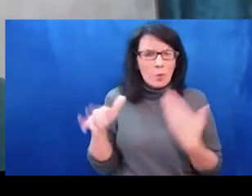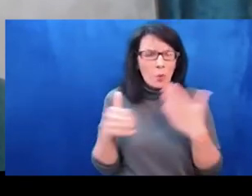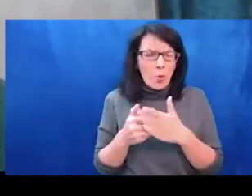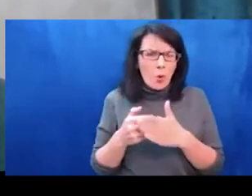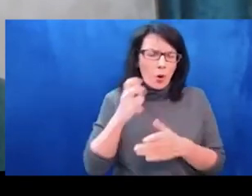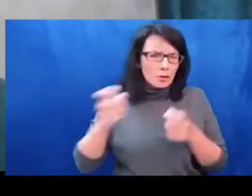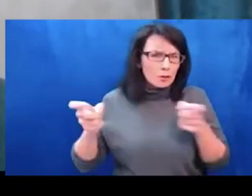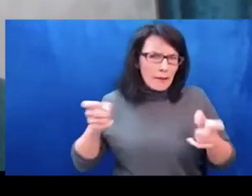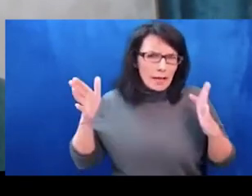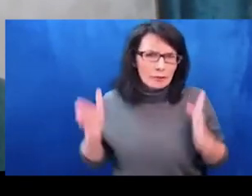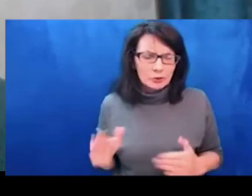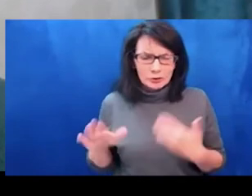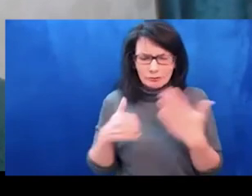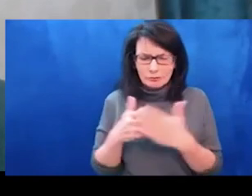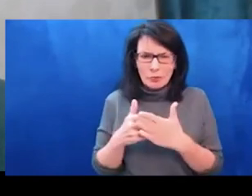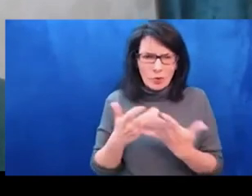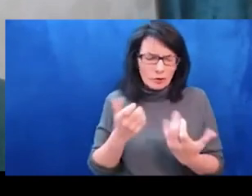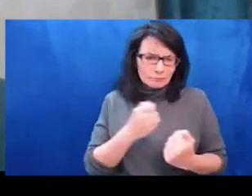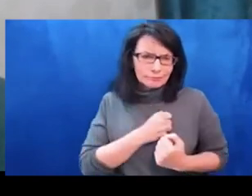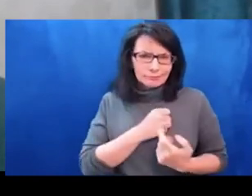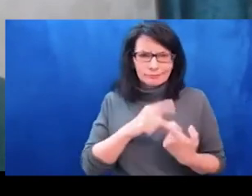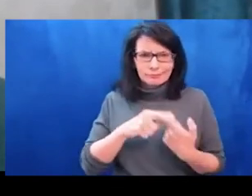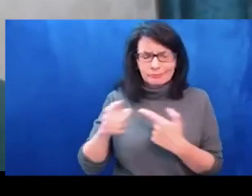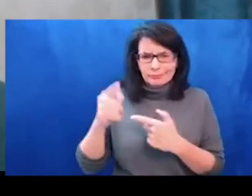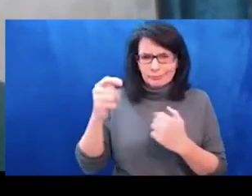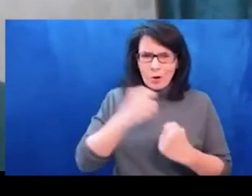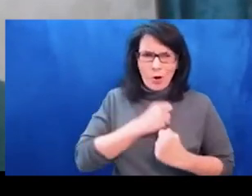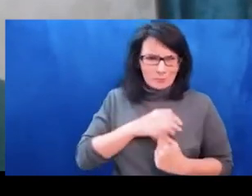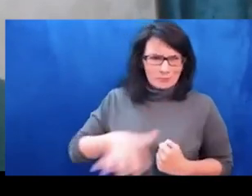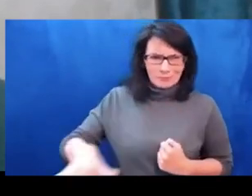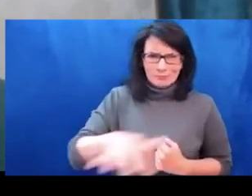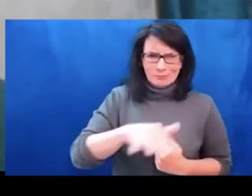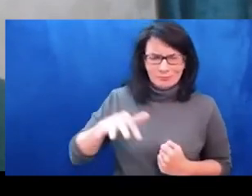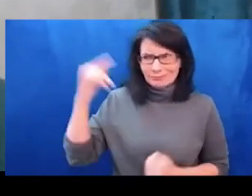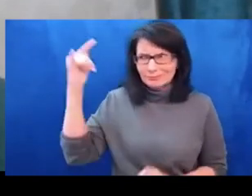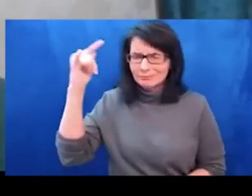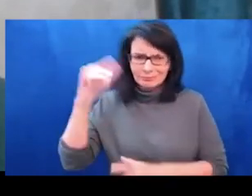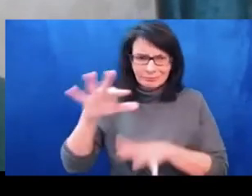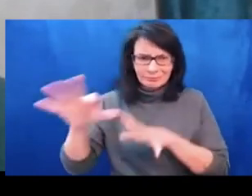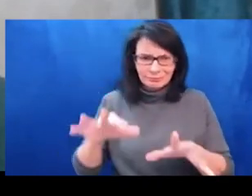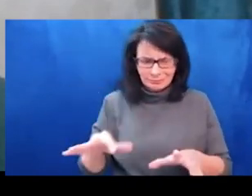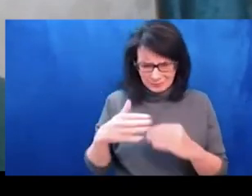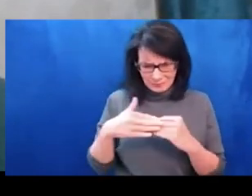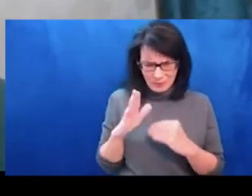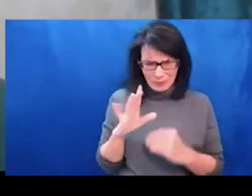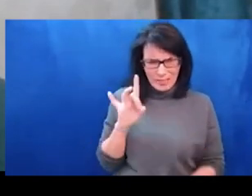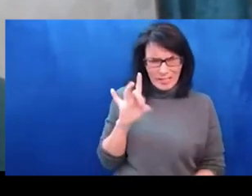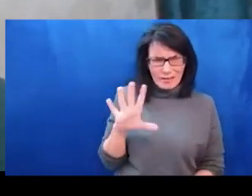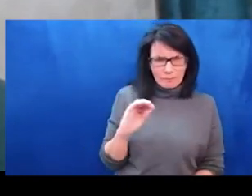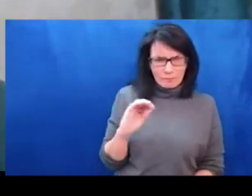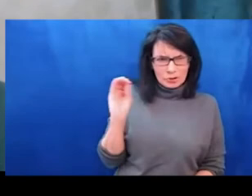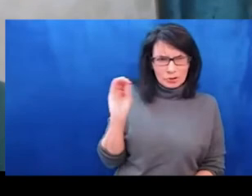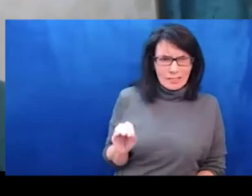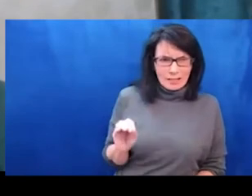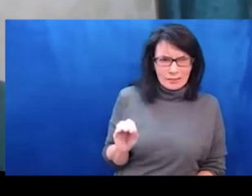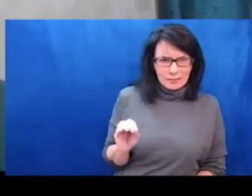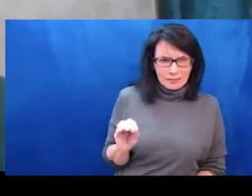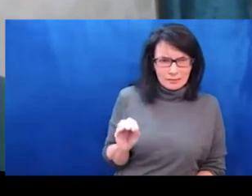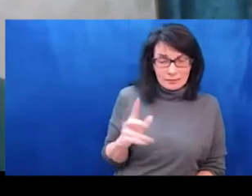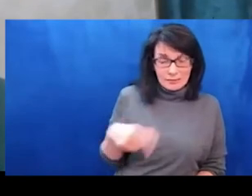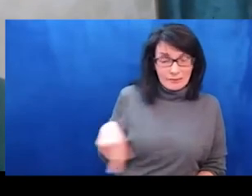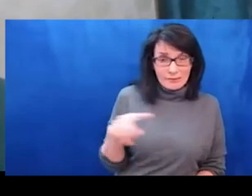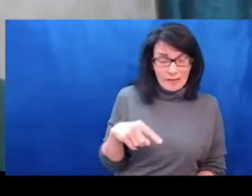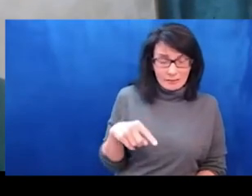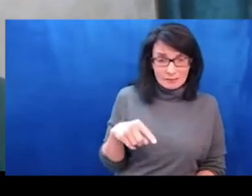Syrians tried countless times to warn the rest of the world that you can't allow such a big and advanced army like the Russian army